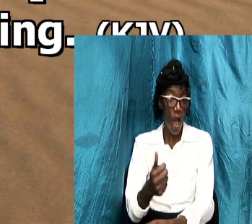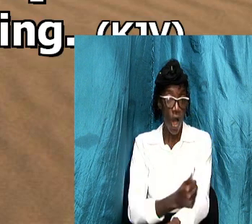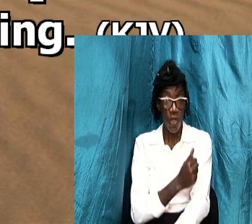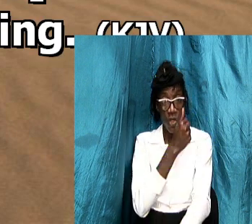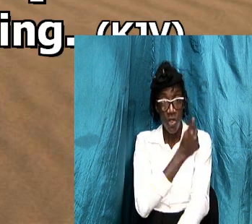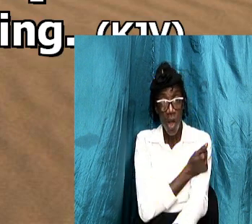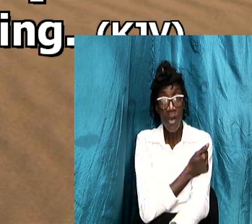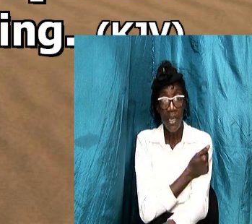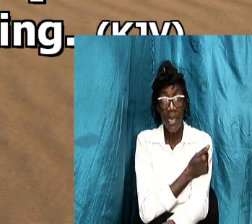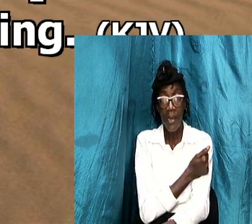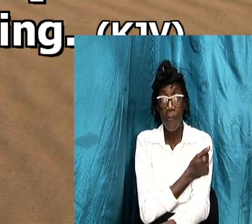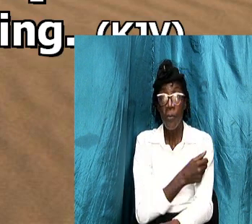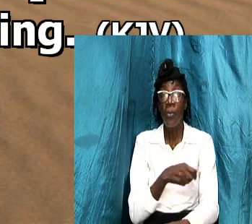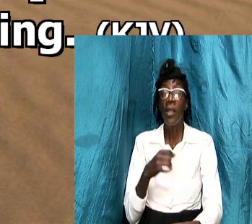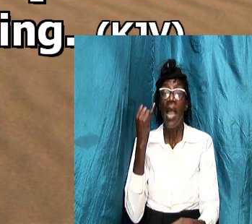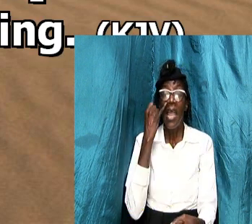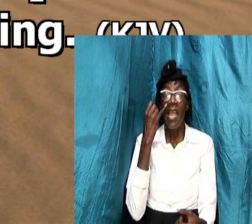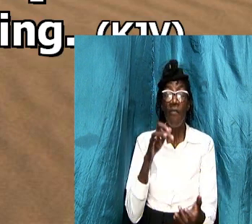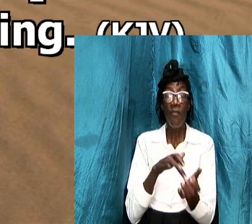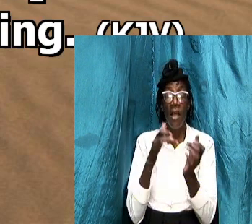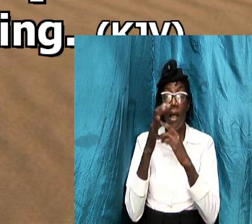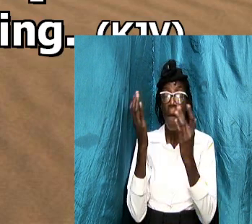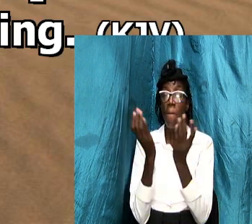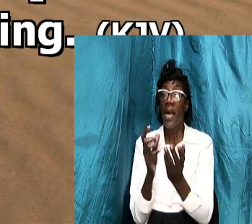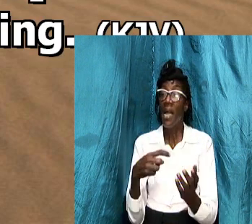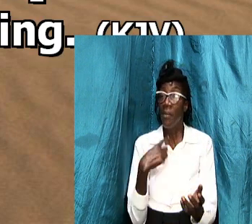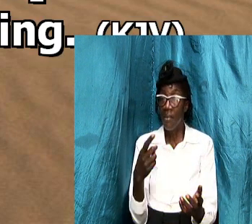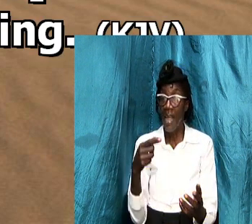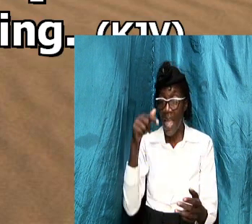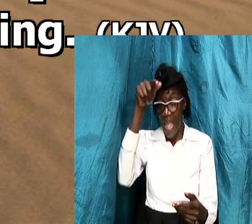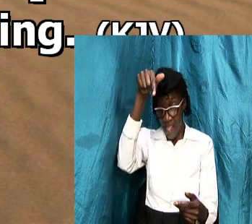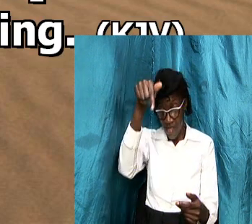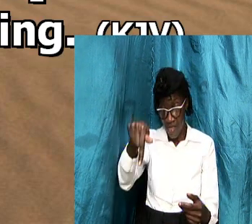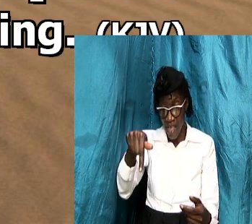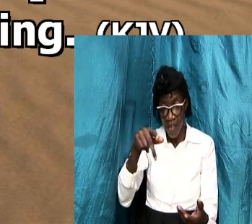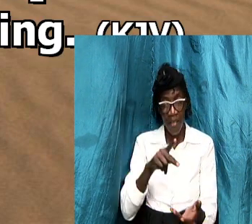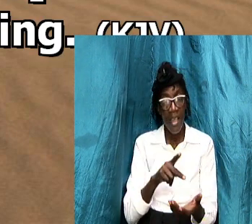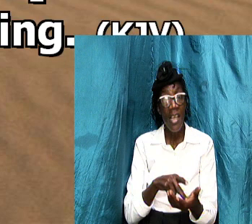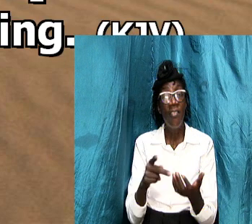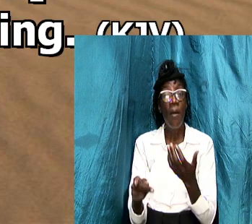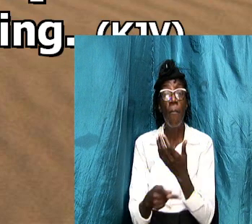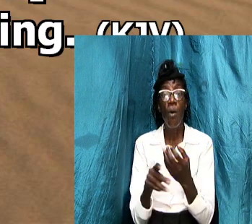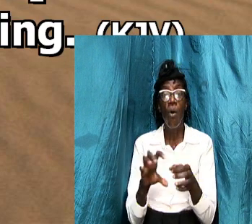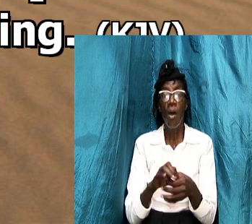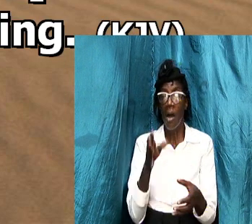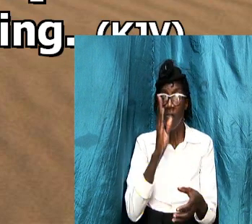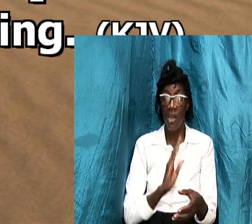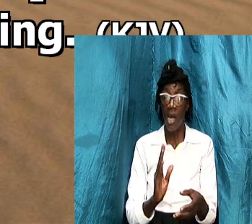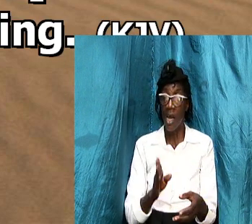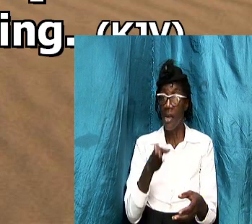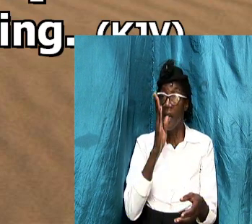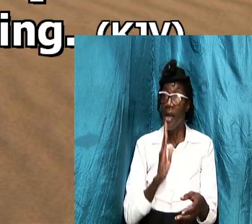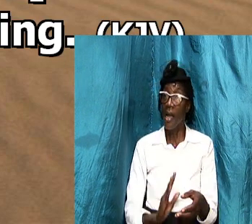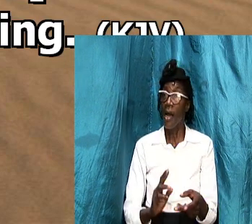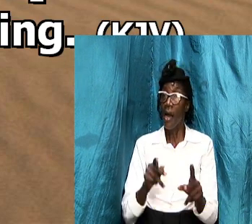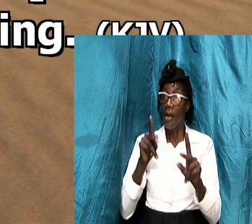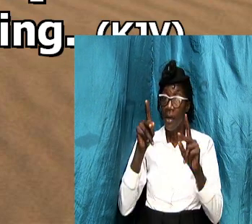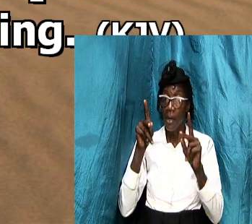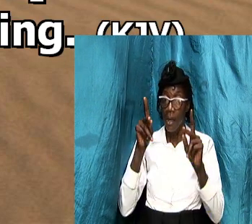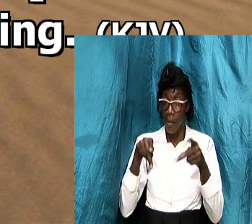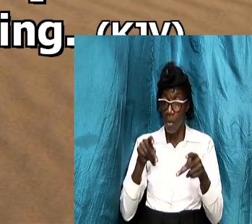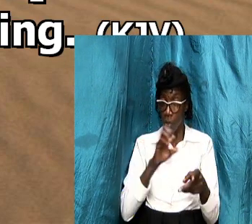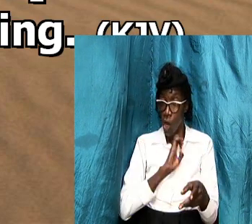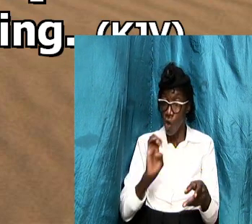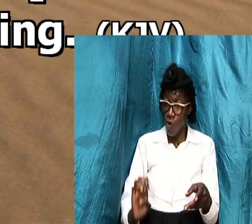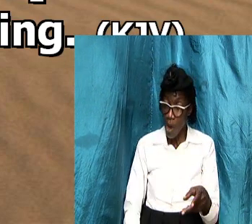so that if the bible says that this is the program of god and god plays the christ as